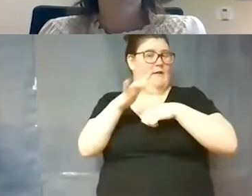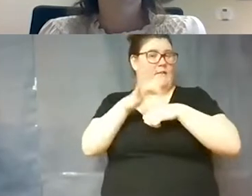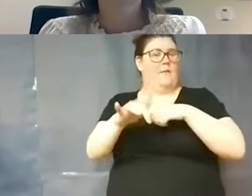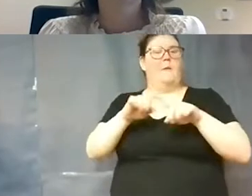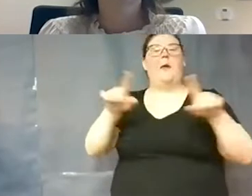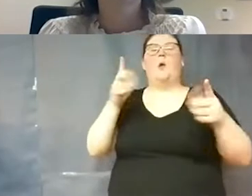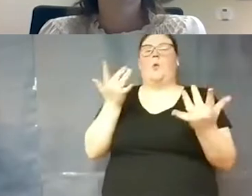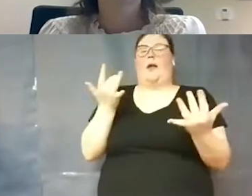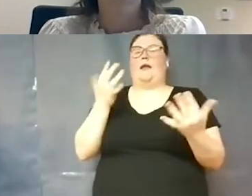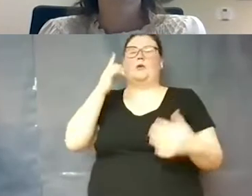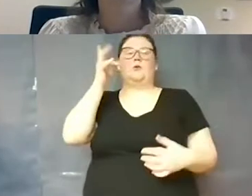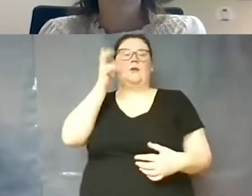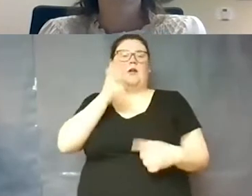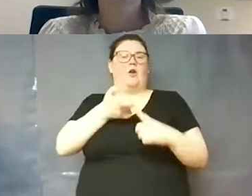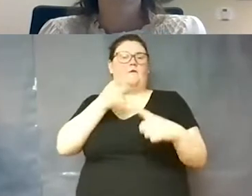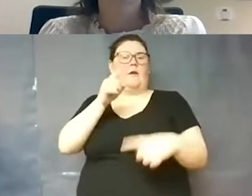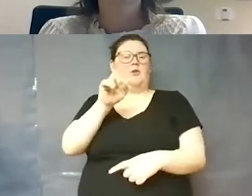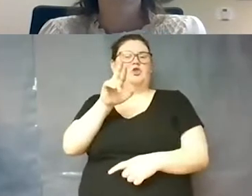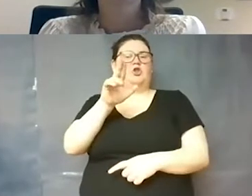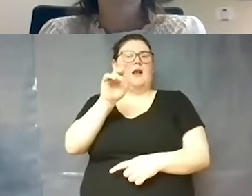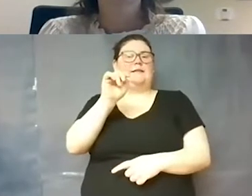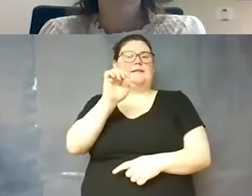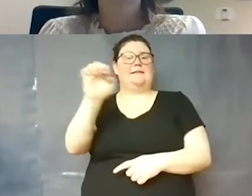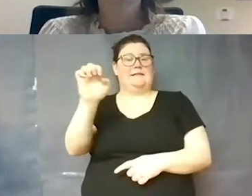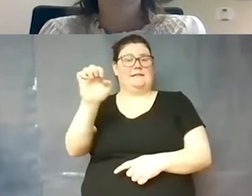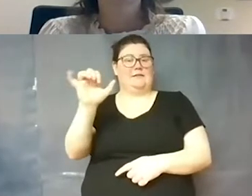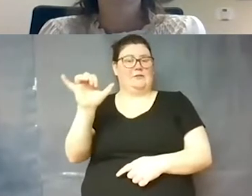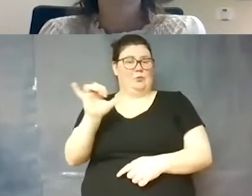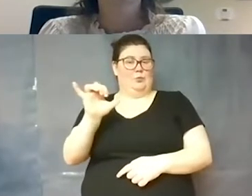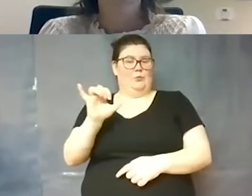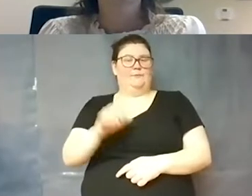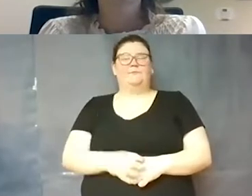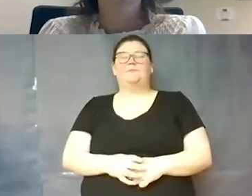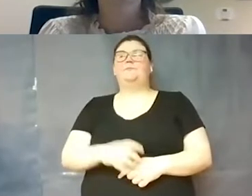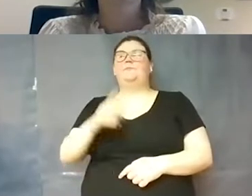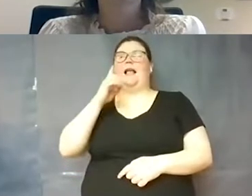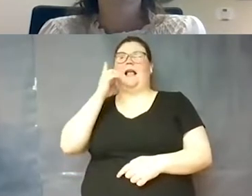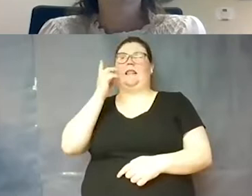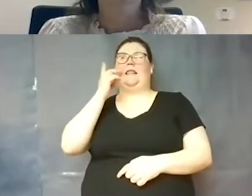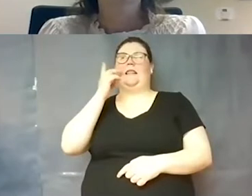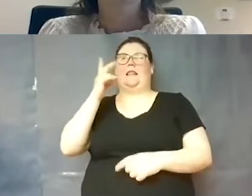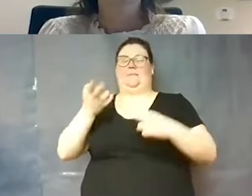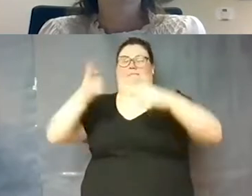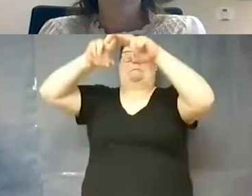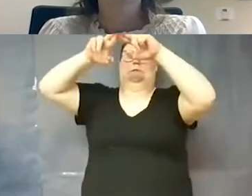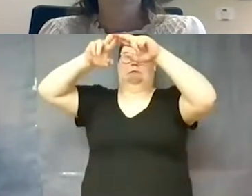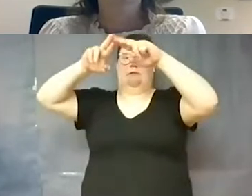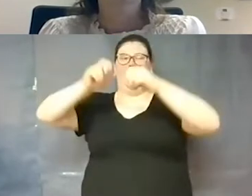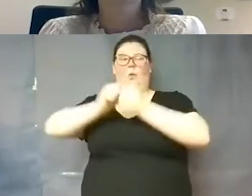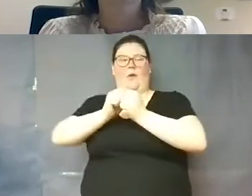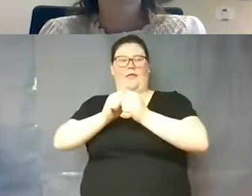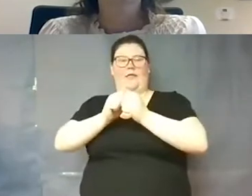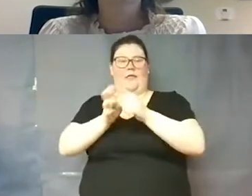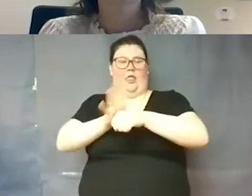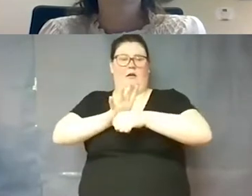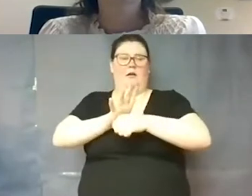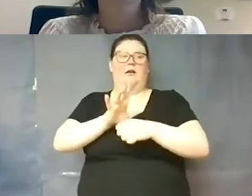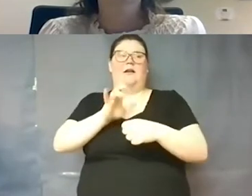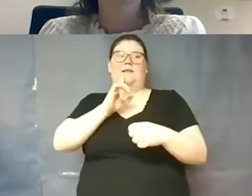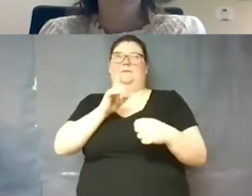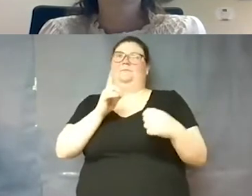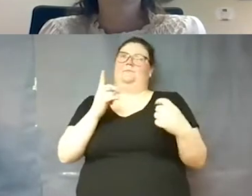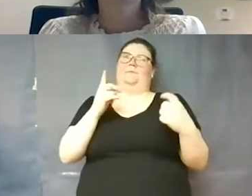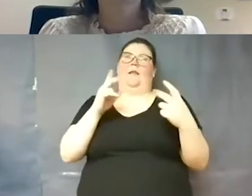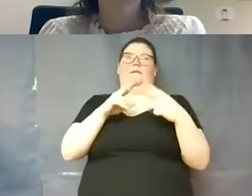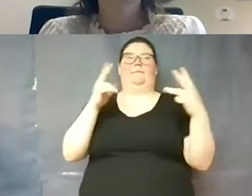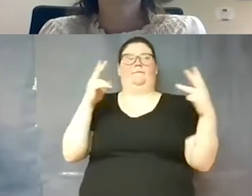our trustees as well i i think uh the spike in the virus right now uh has made things very complicated we all